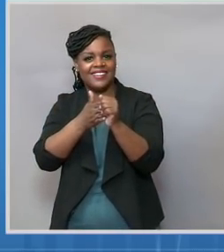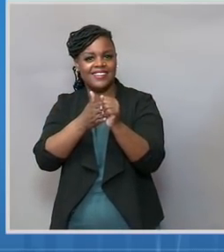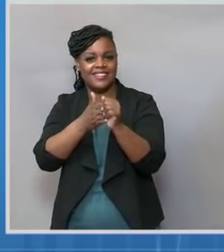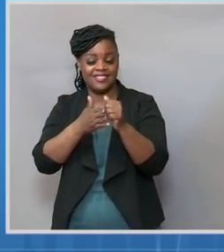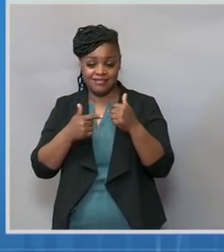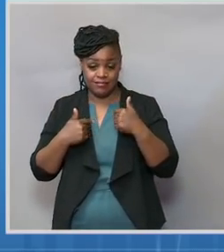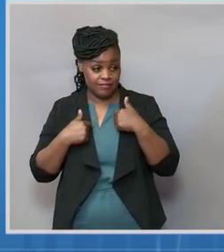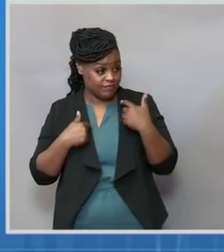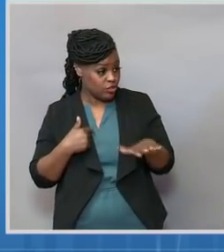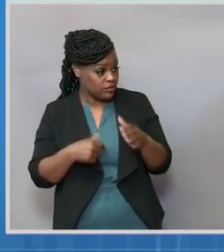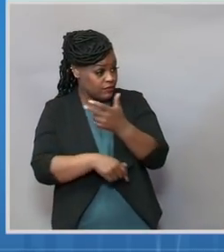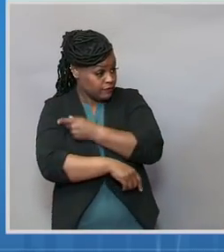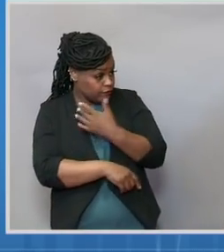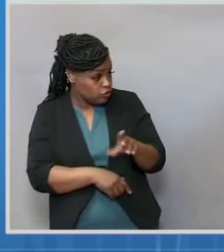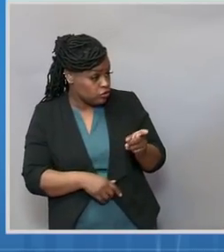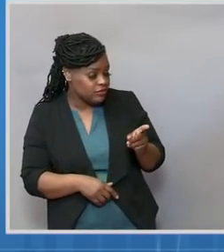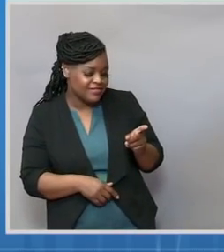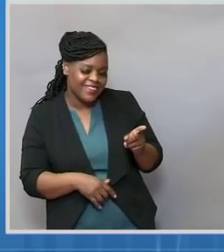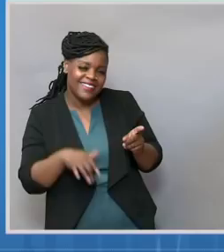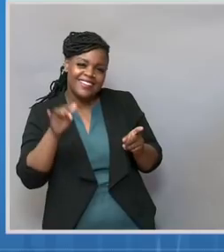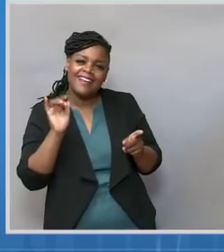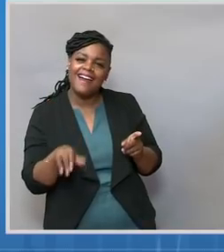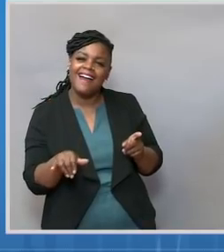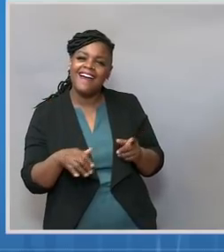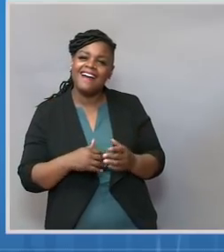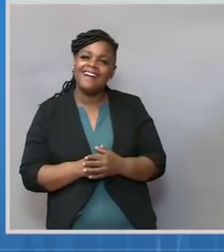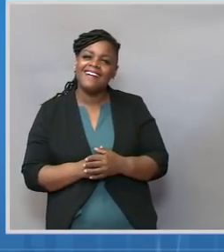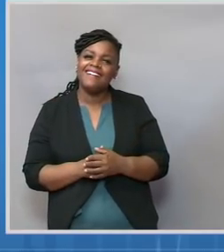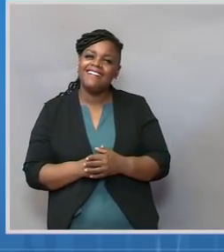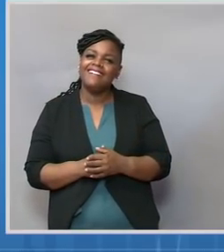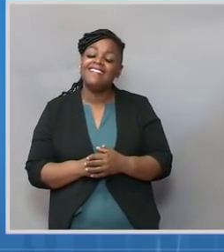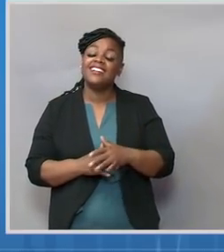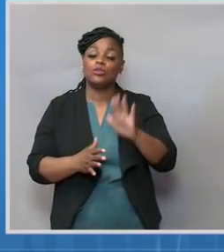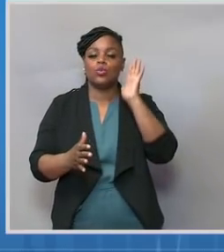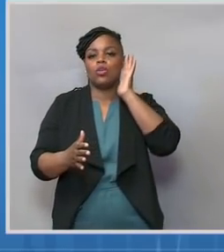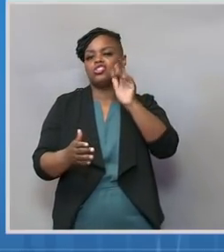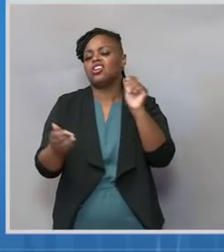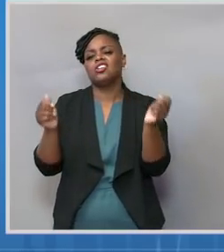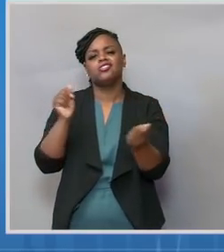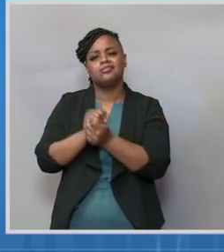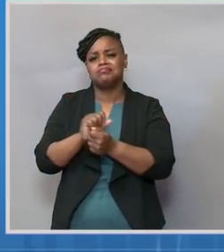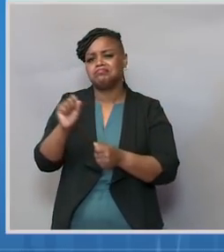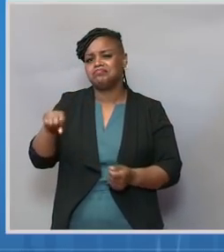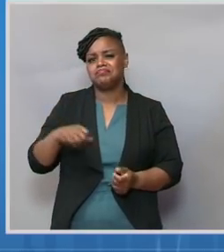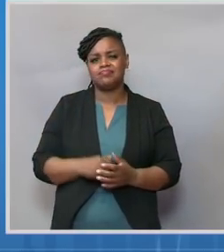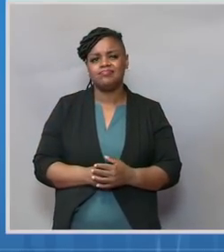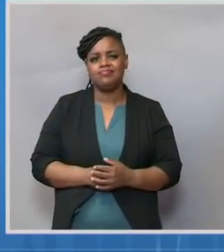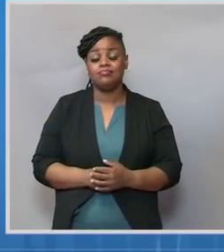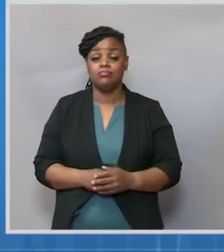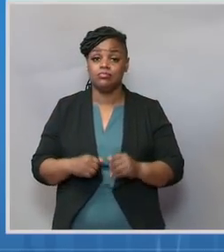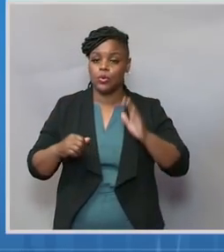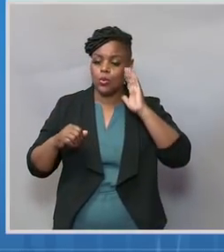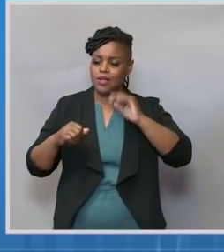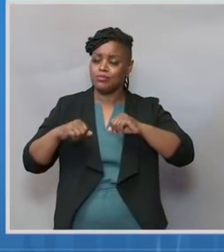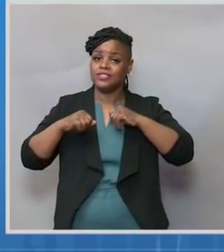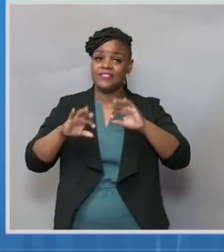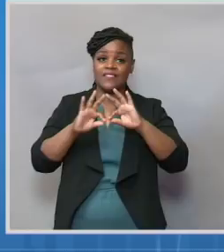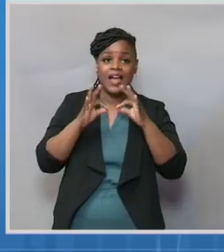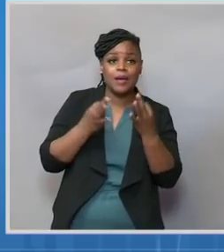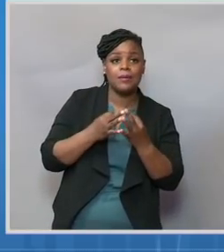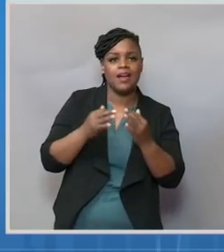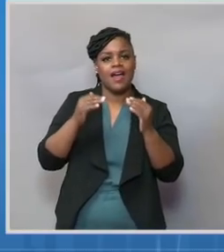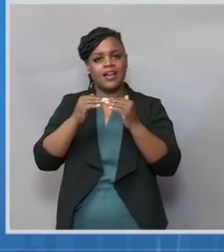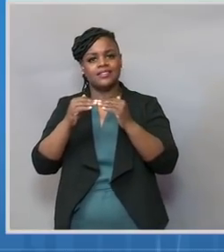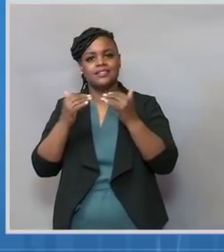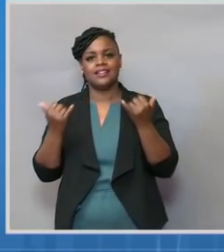this together, we will turn this pandemic around. And I believe in the process, we will protect our families, our communities, and our country. Thank you